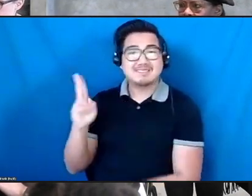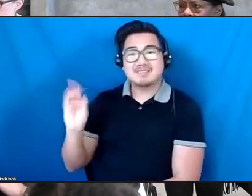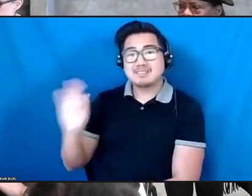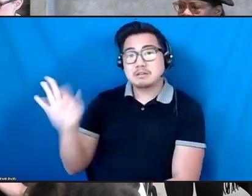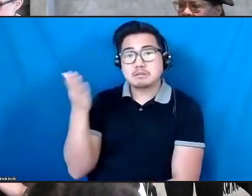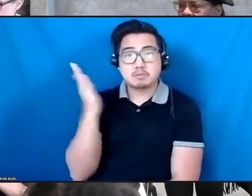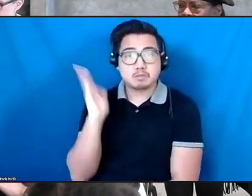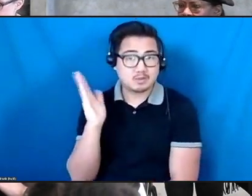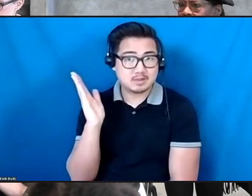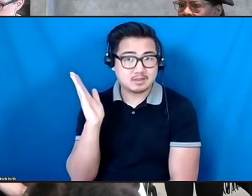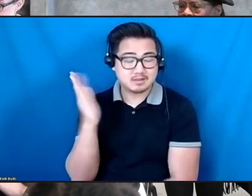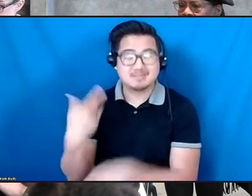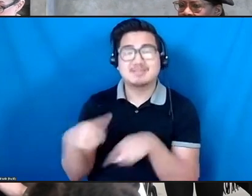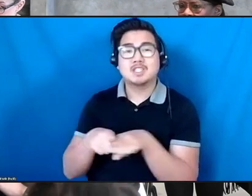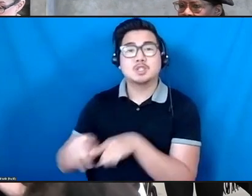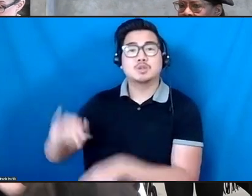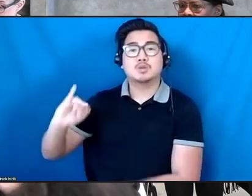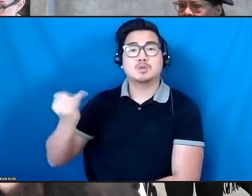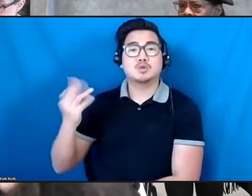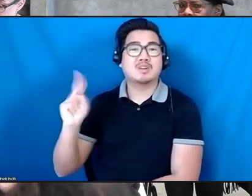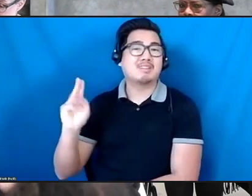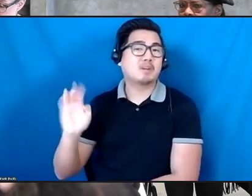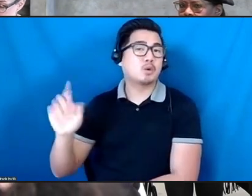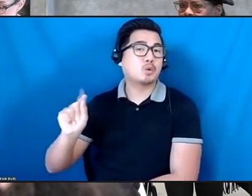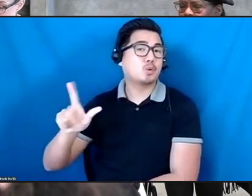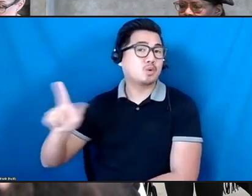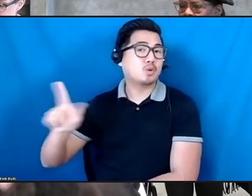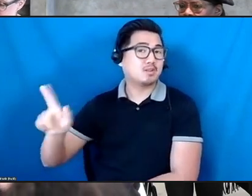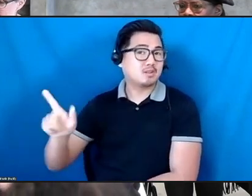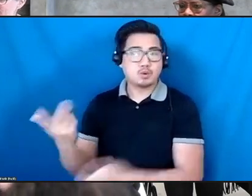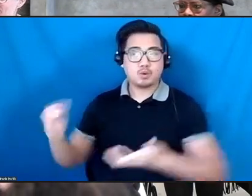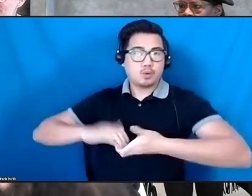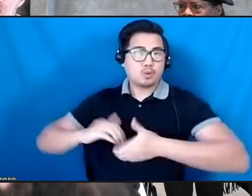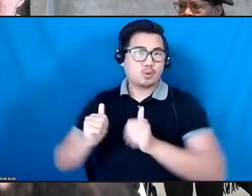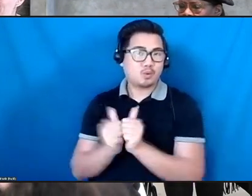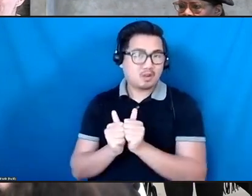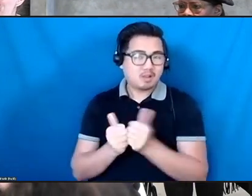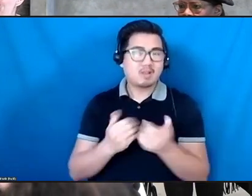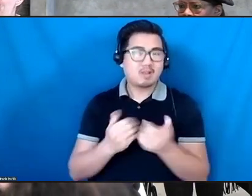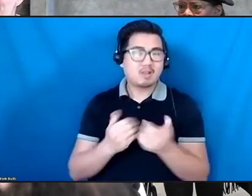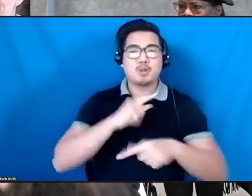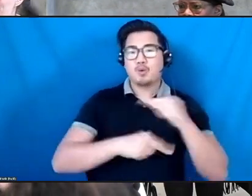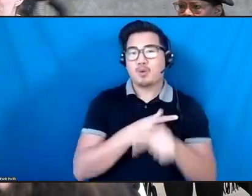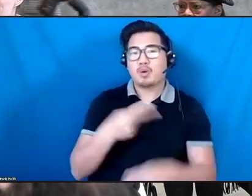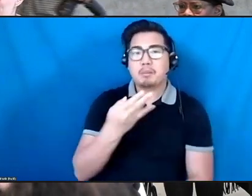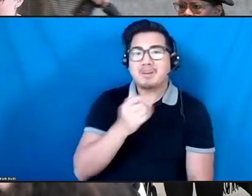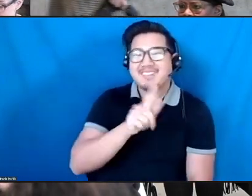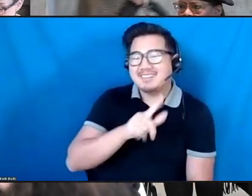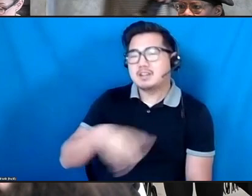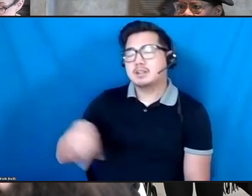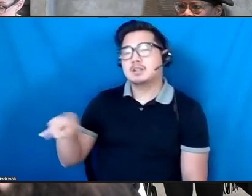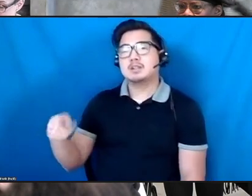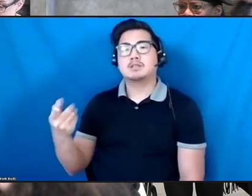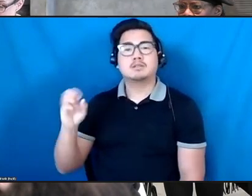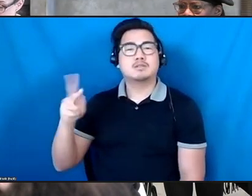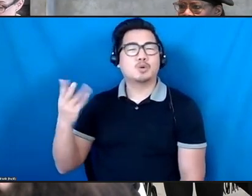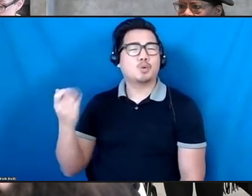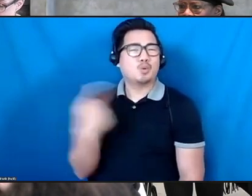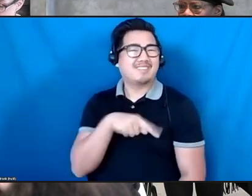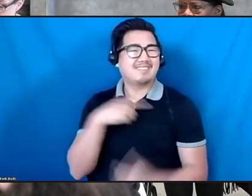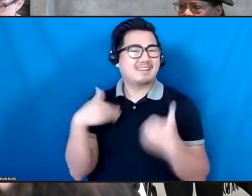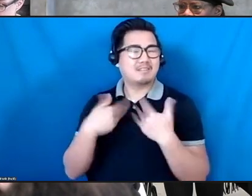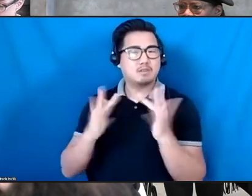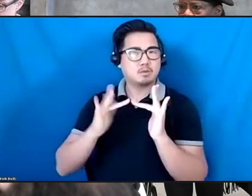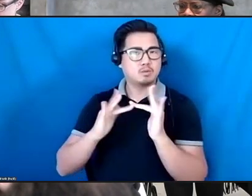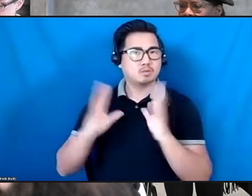And in June of 2021, in partnership with Global Pillow, the IPC put on a global digital convening called